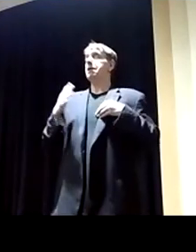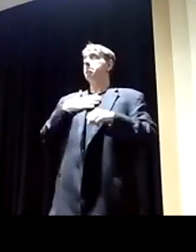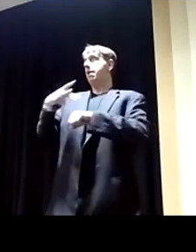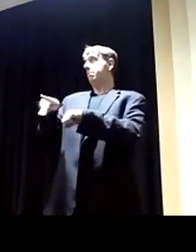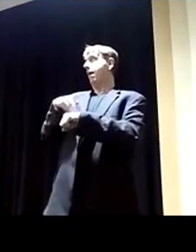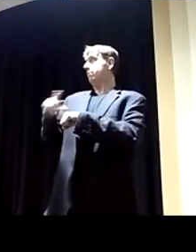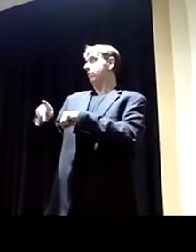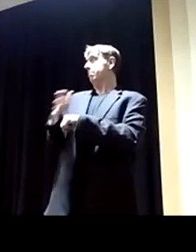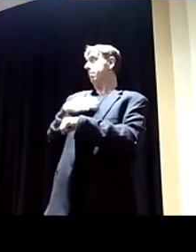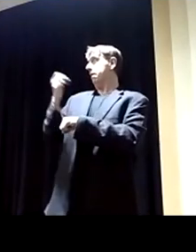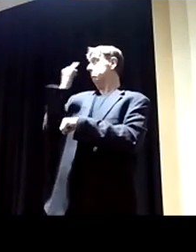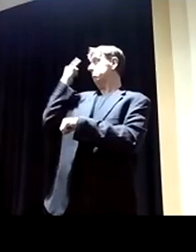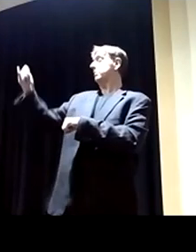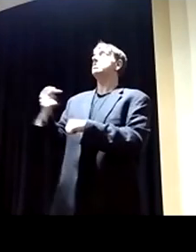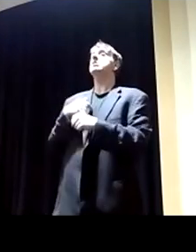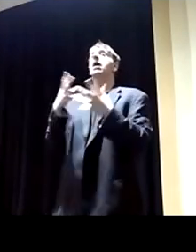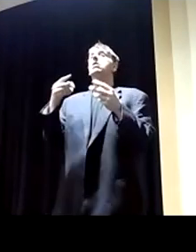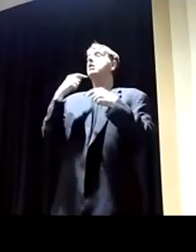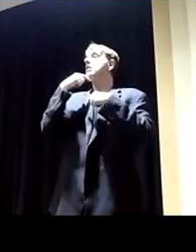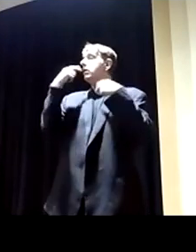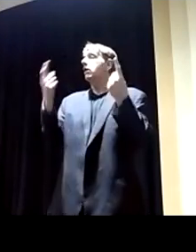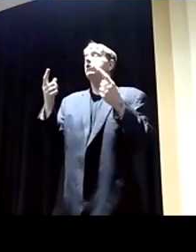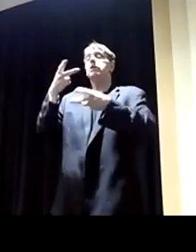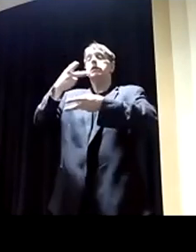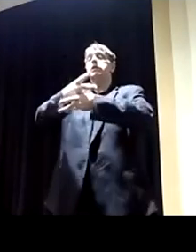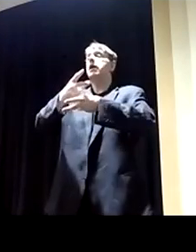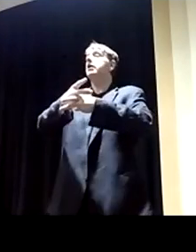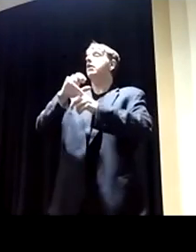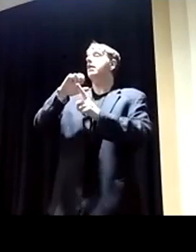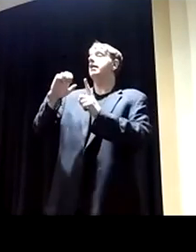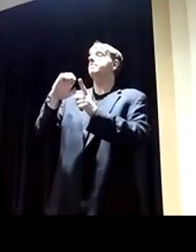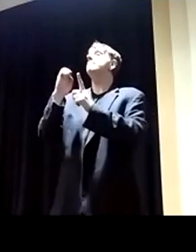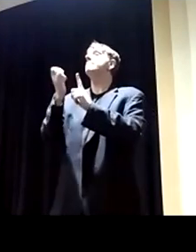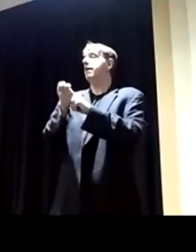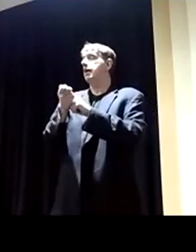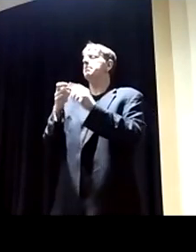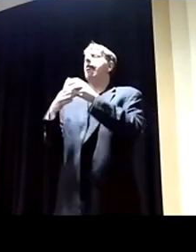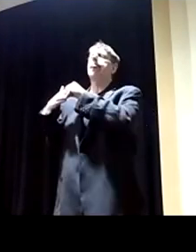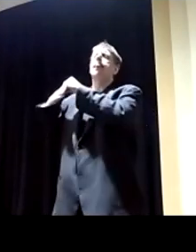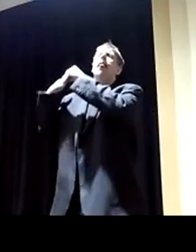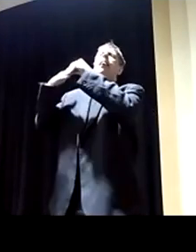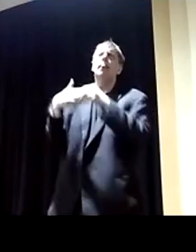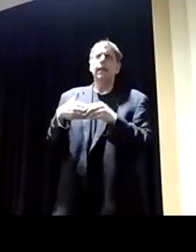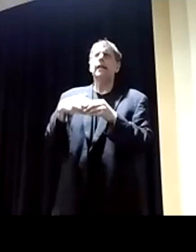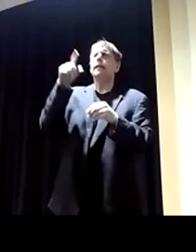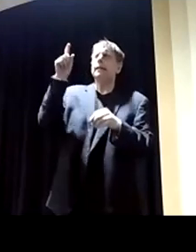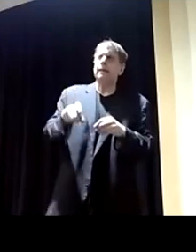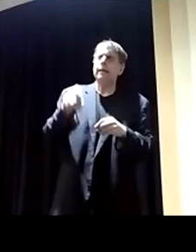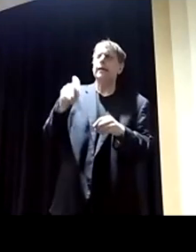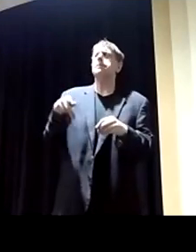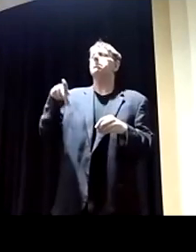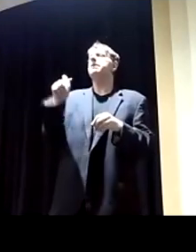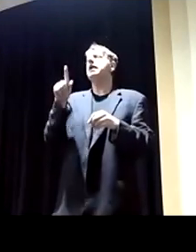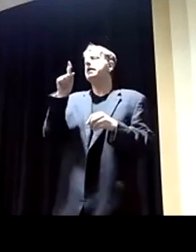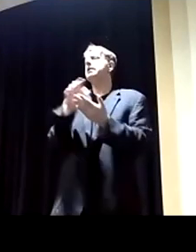I want to tell you, environmental stewardship is really what leads. And Pennsylvania really needs to be a leader in that